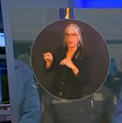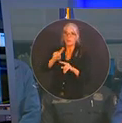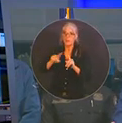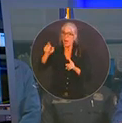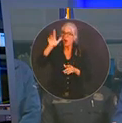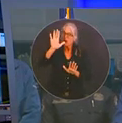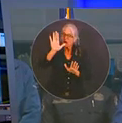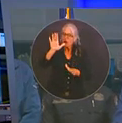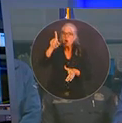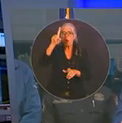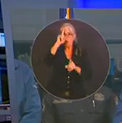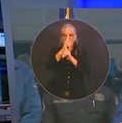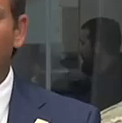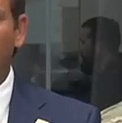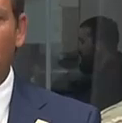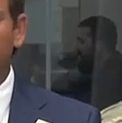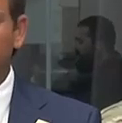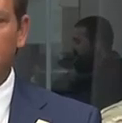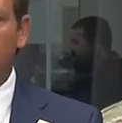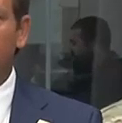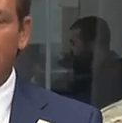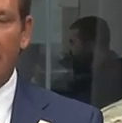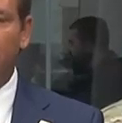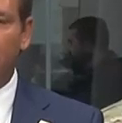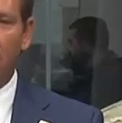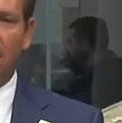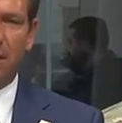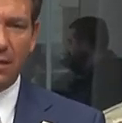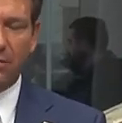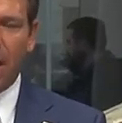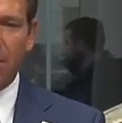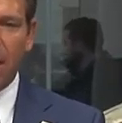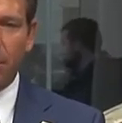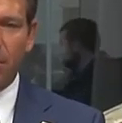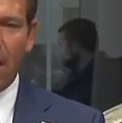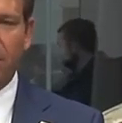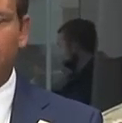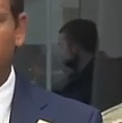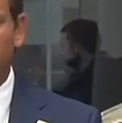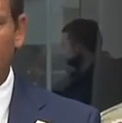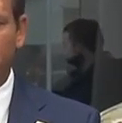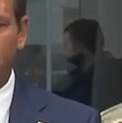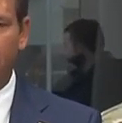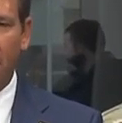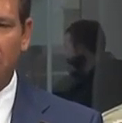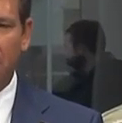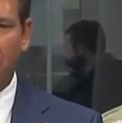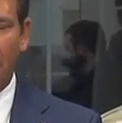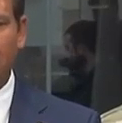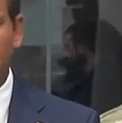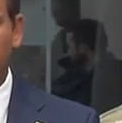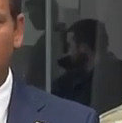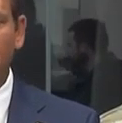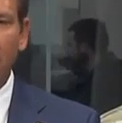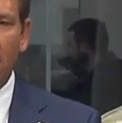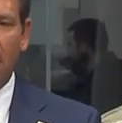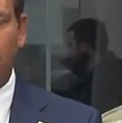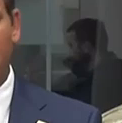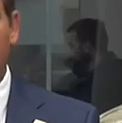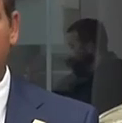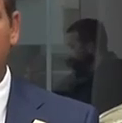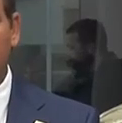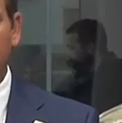long. We're going to take a listen in where the projected landfall is. I think the 5 a.m. advisory from the National Hurricane Center had it somewhere